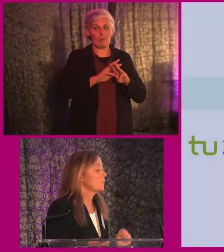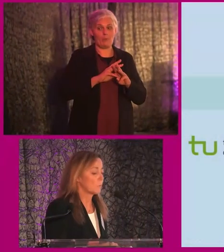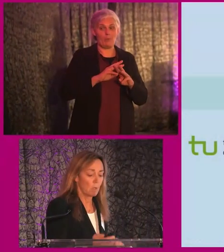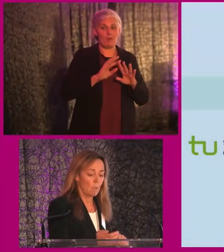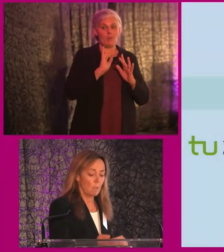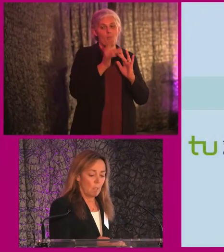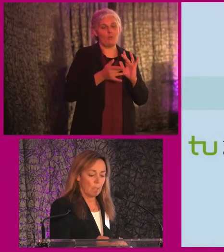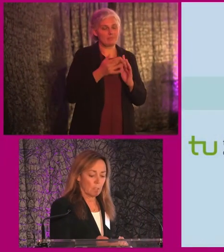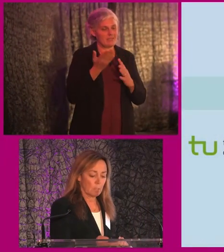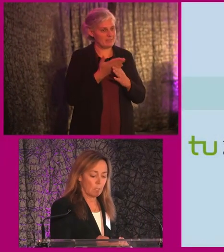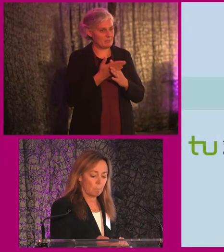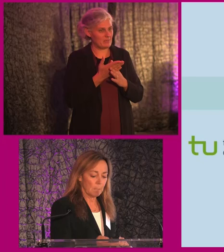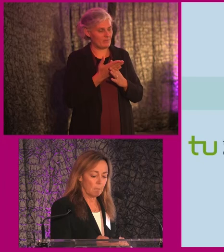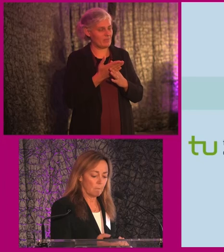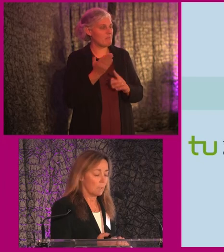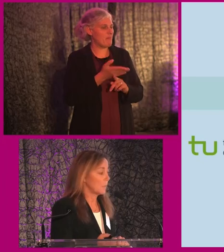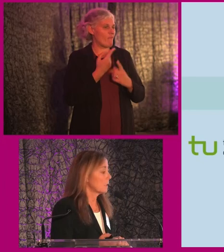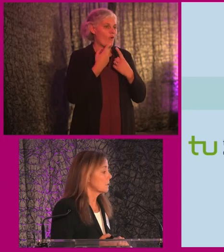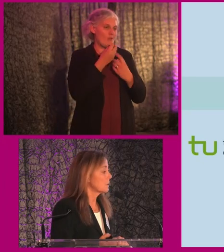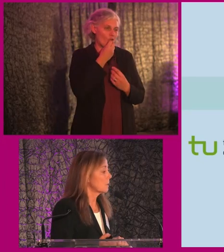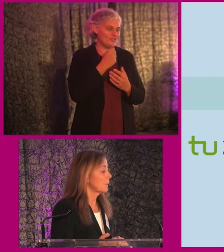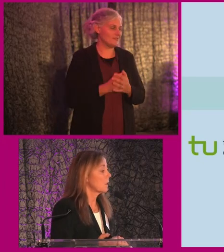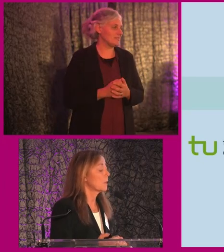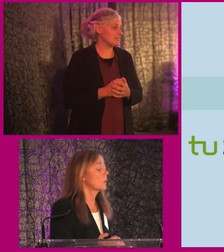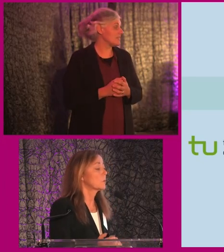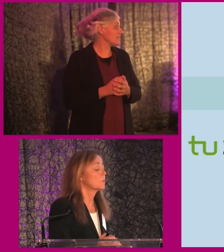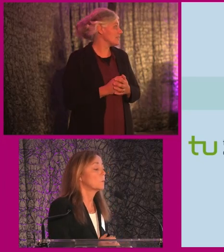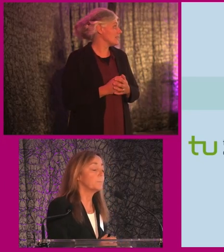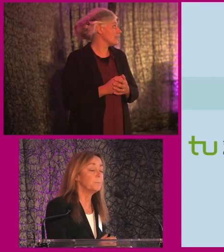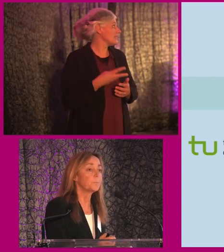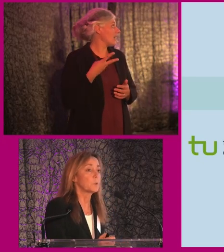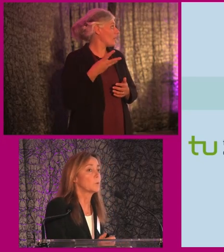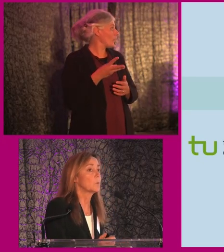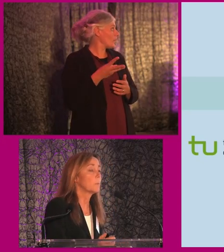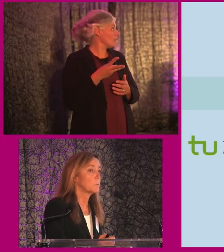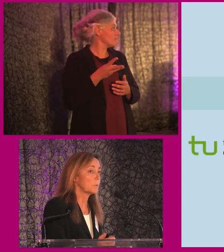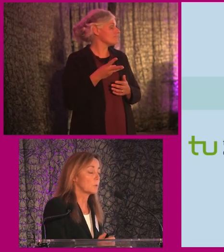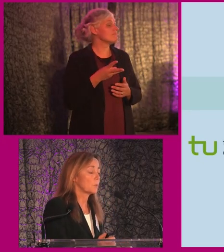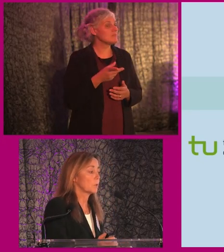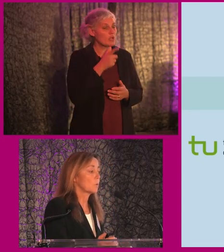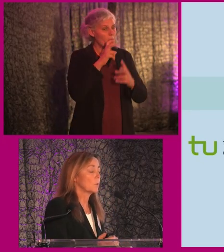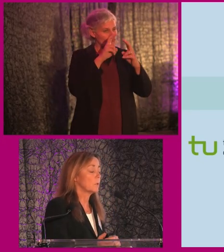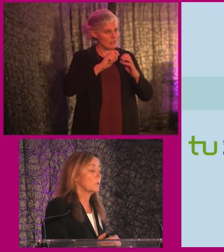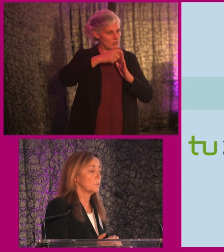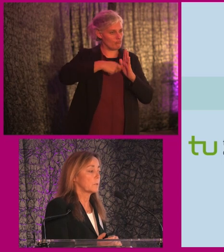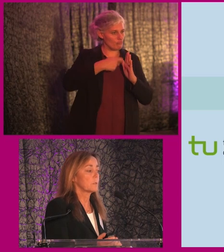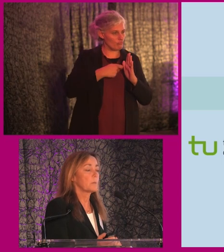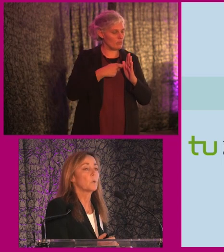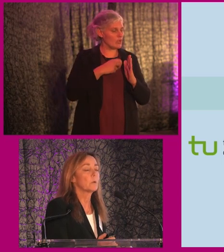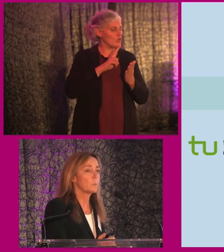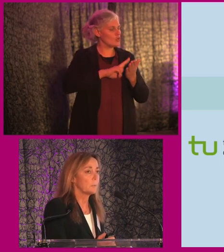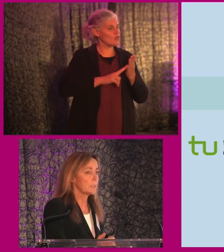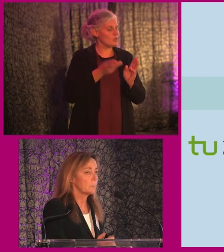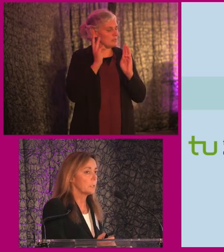we did before lunch and let me see if I can make this happen. I'm going to talk to you about a research project called Users